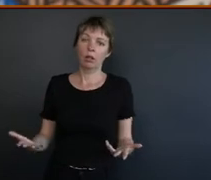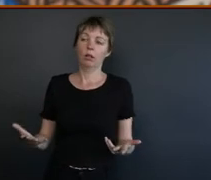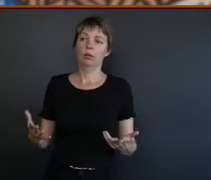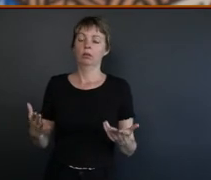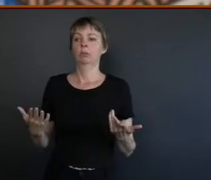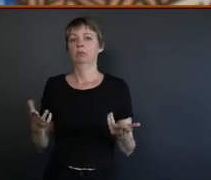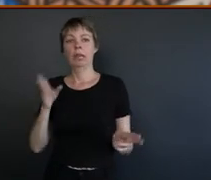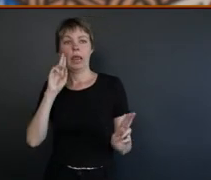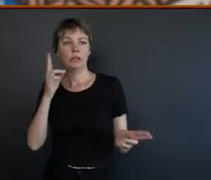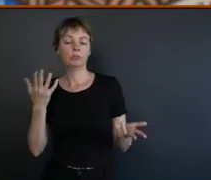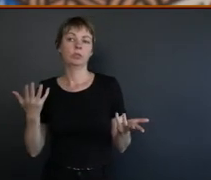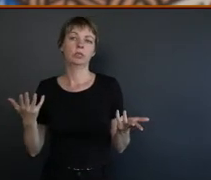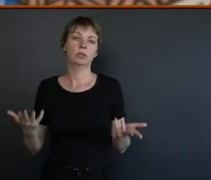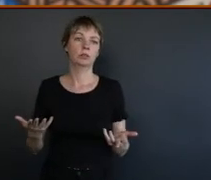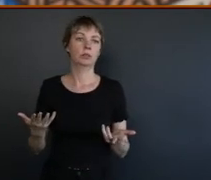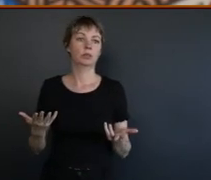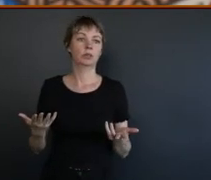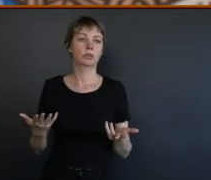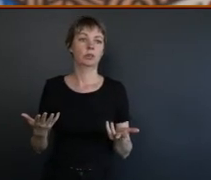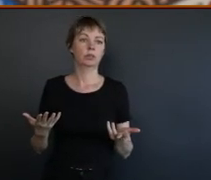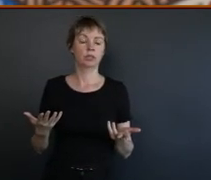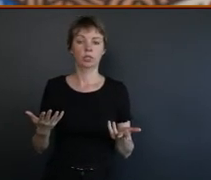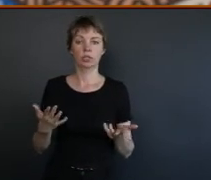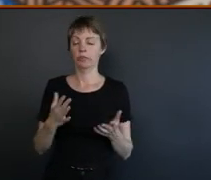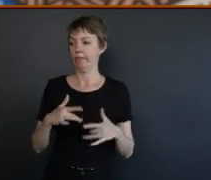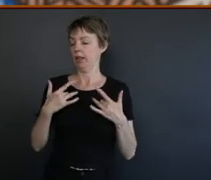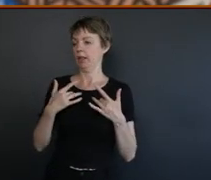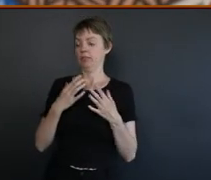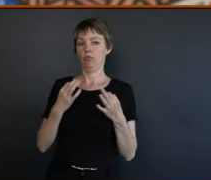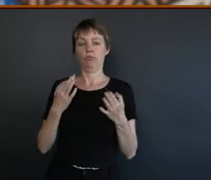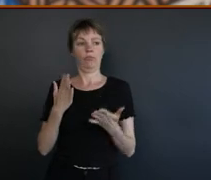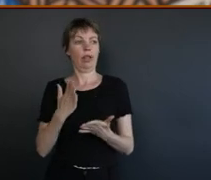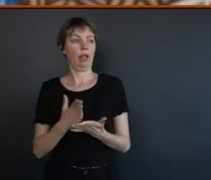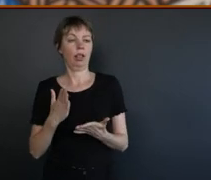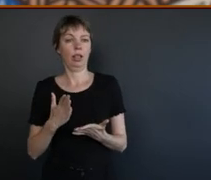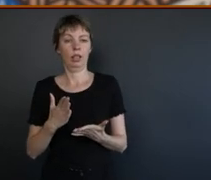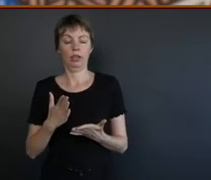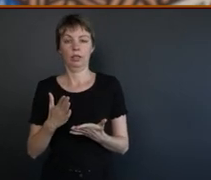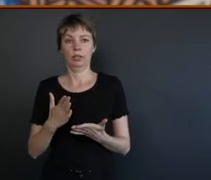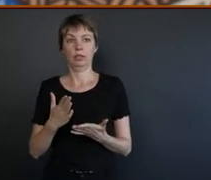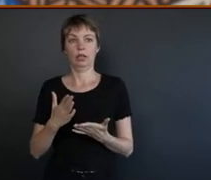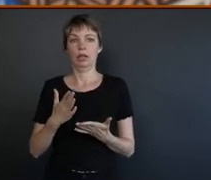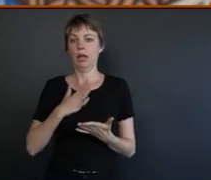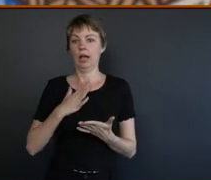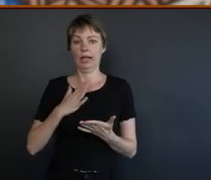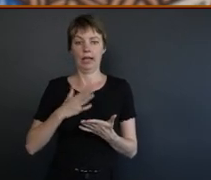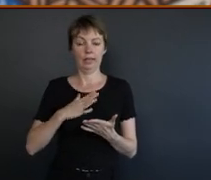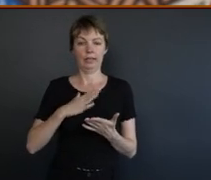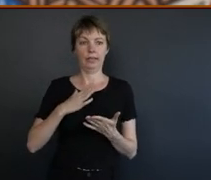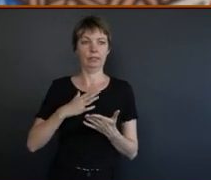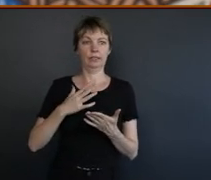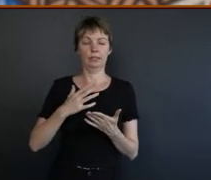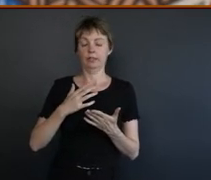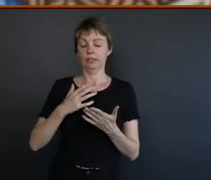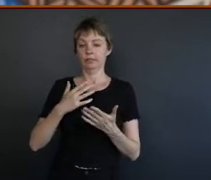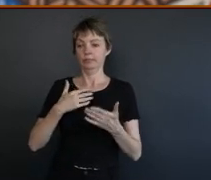hey, is this real? Well, I've got to get these cameras, I've got to get these videos. And